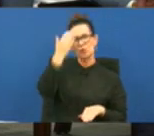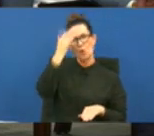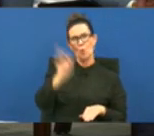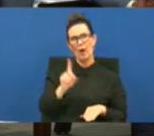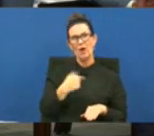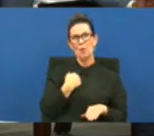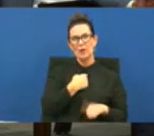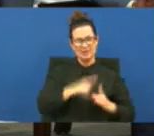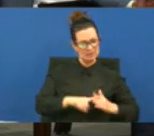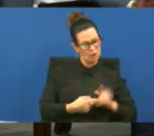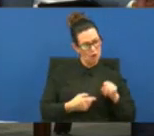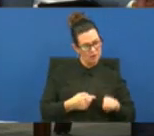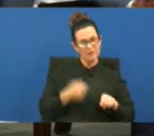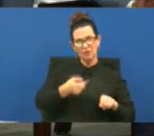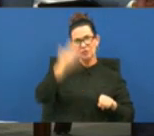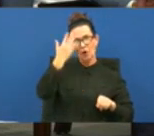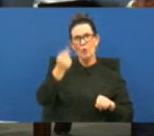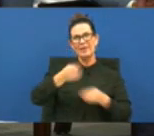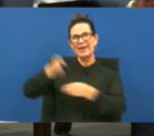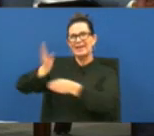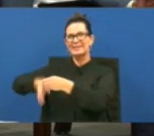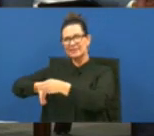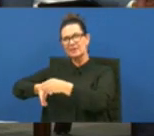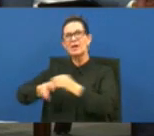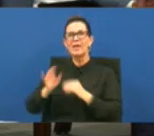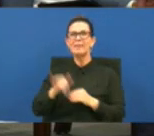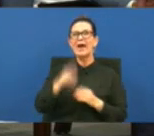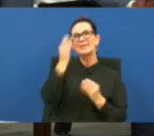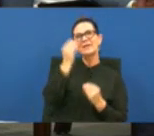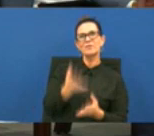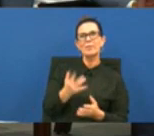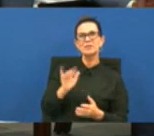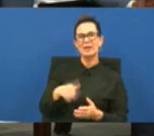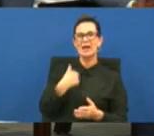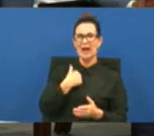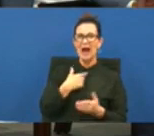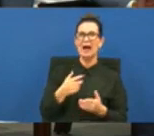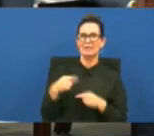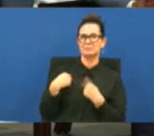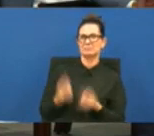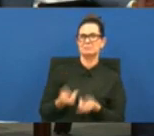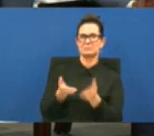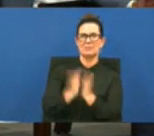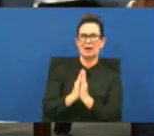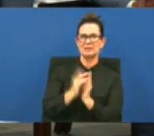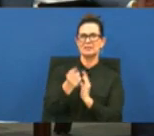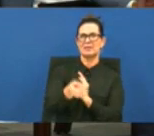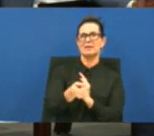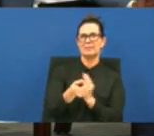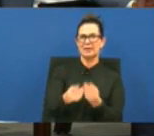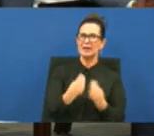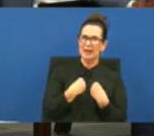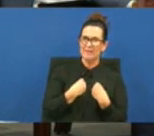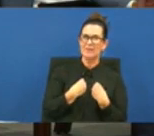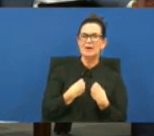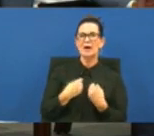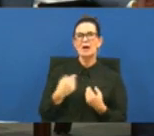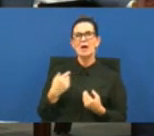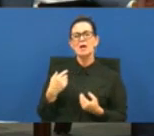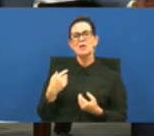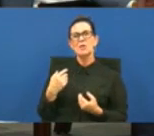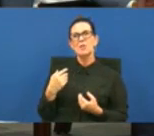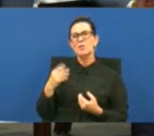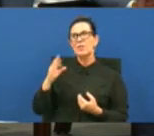and you know where i'm ending and that's the information i've been asking for is that the citizens of the parish